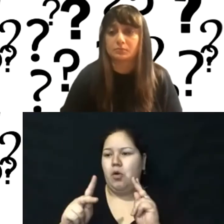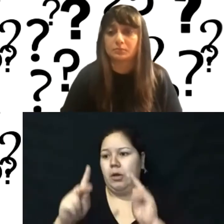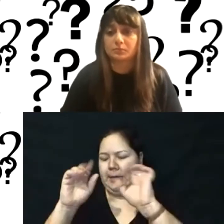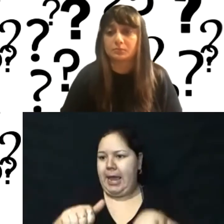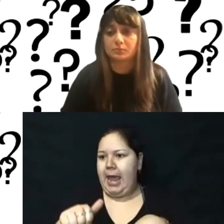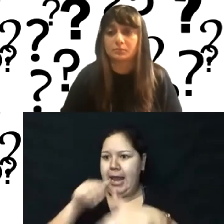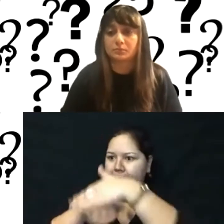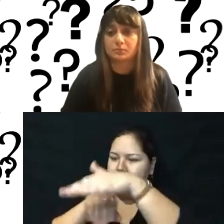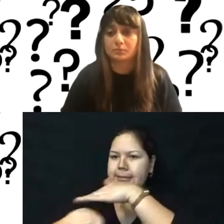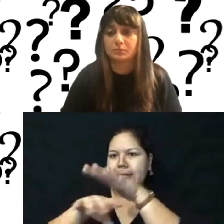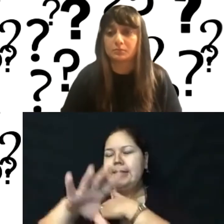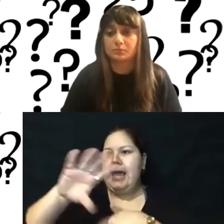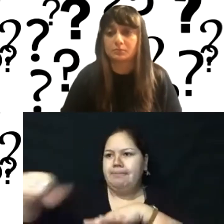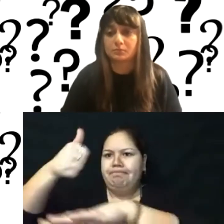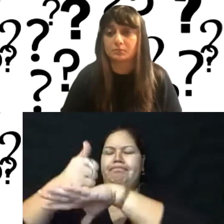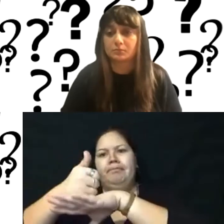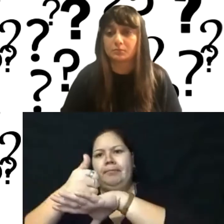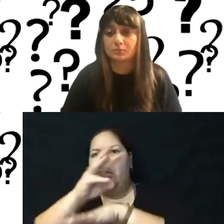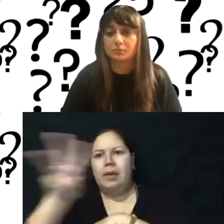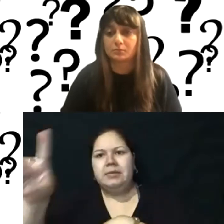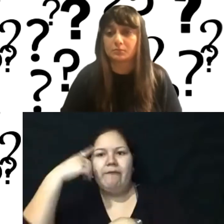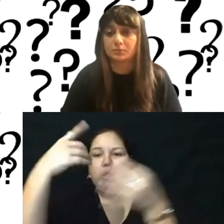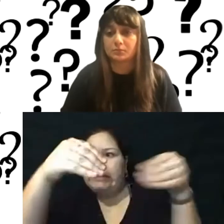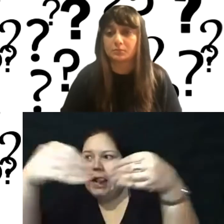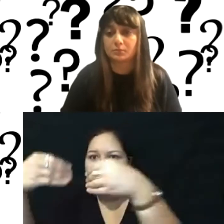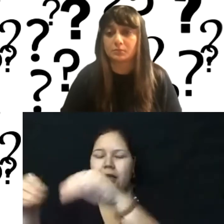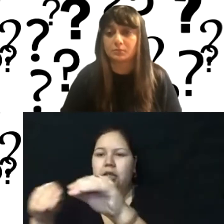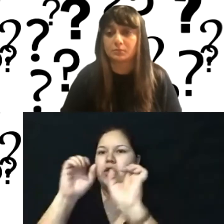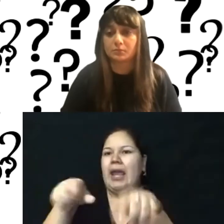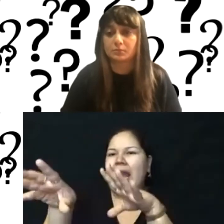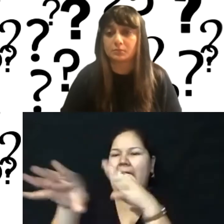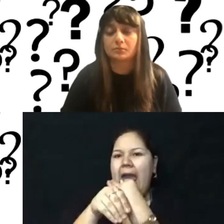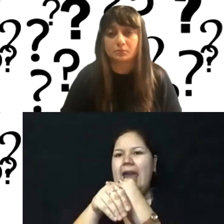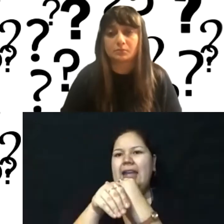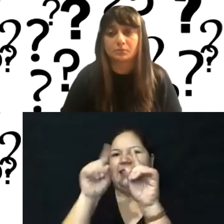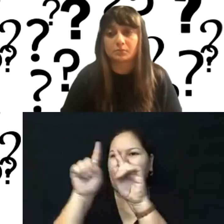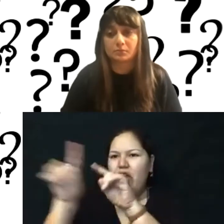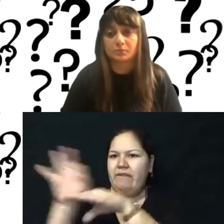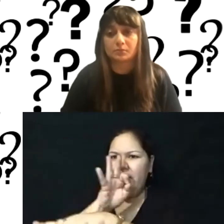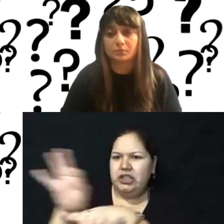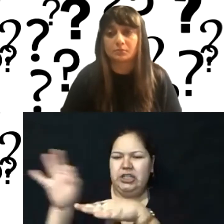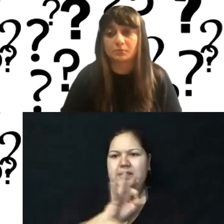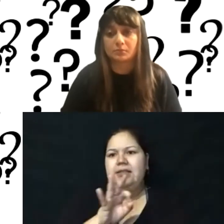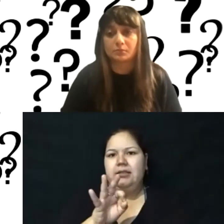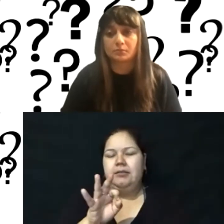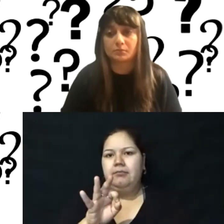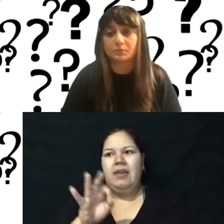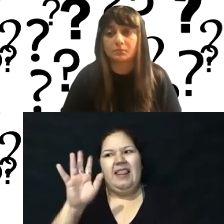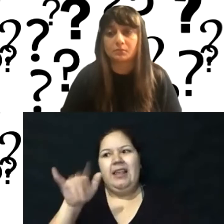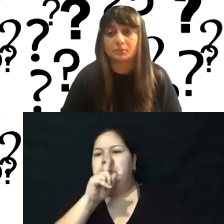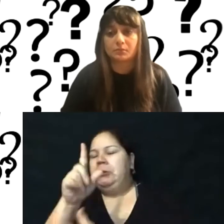things for sale. So you can buy add-ons to the basic functionality of WordPress that a lot of people are very keen on.